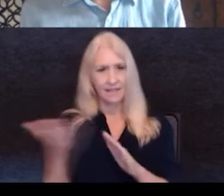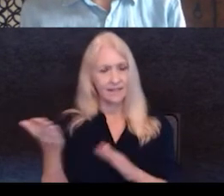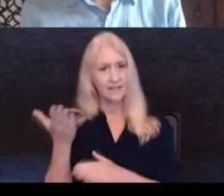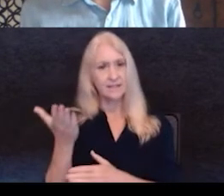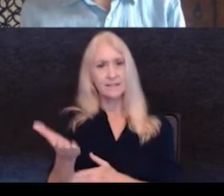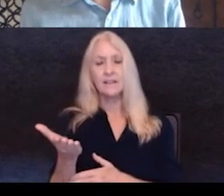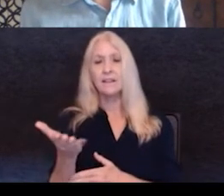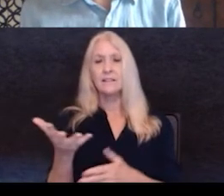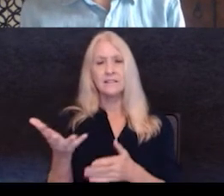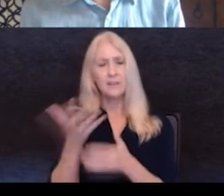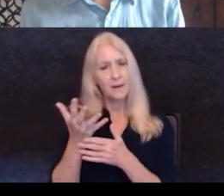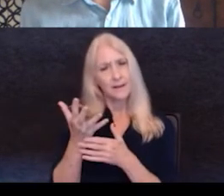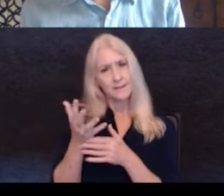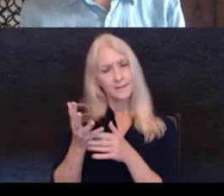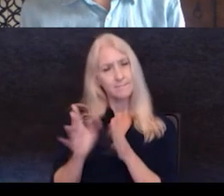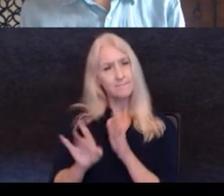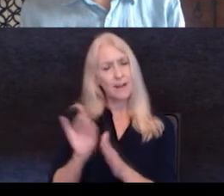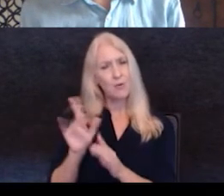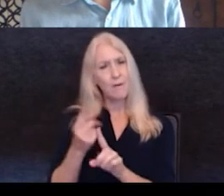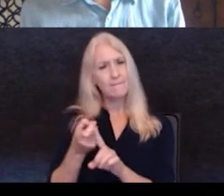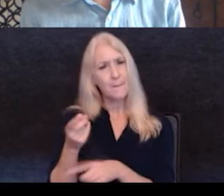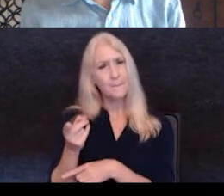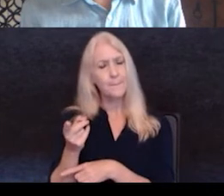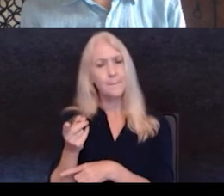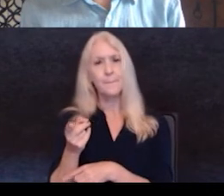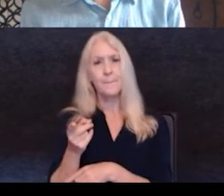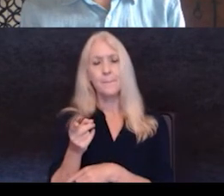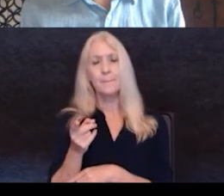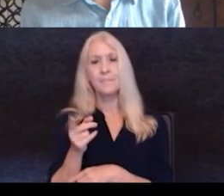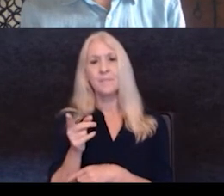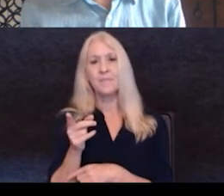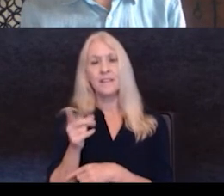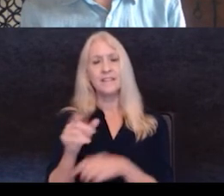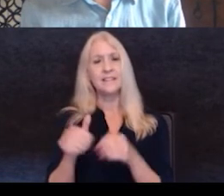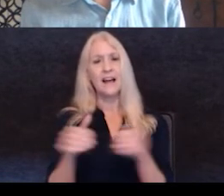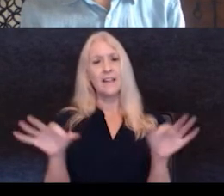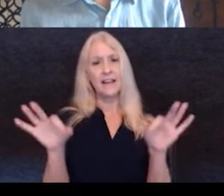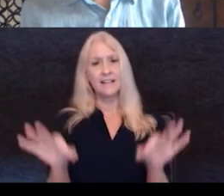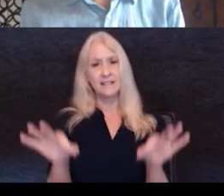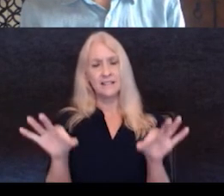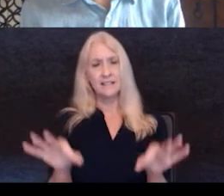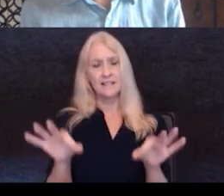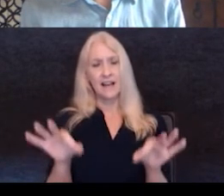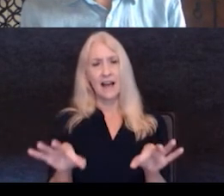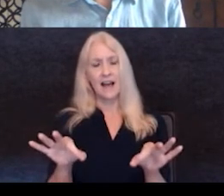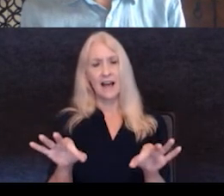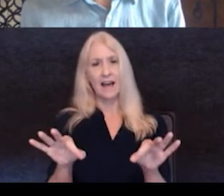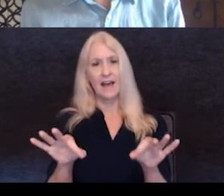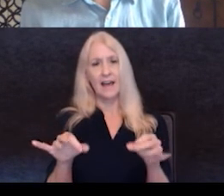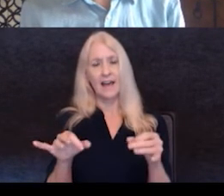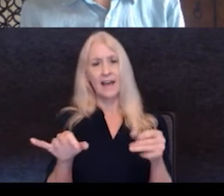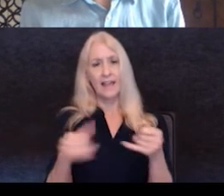to the root of it. So, uh, this is the, the way they dye thread that will become